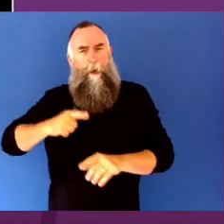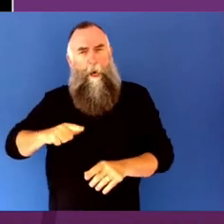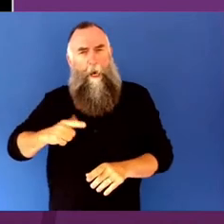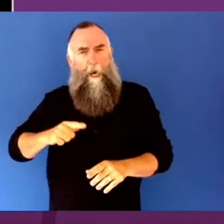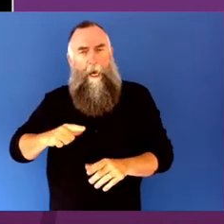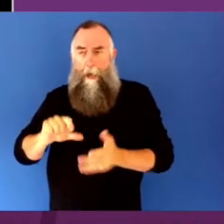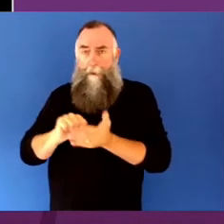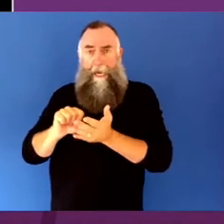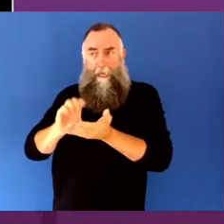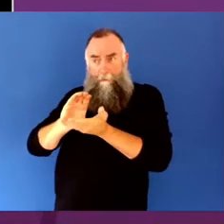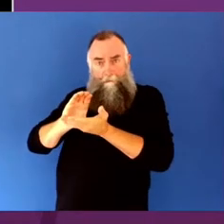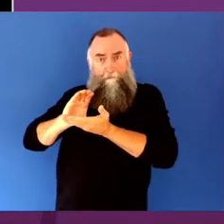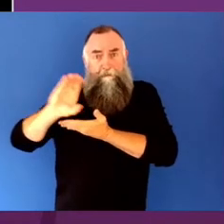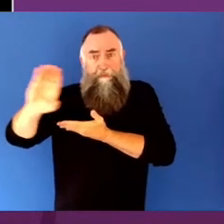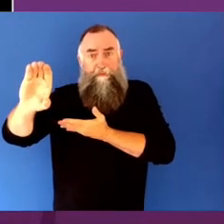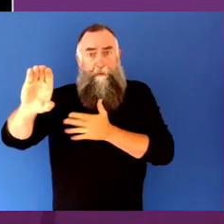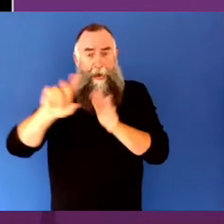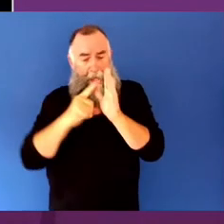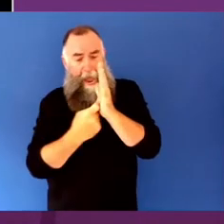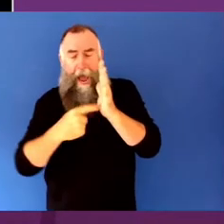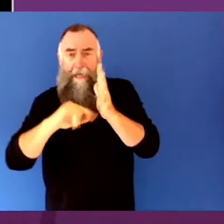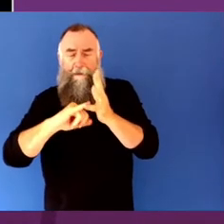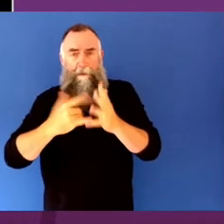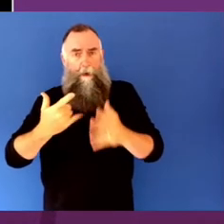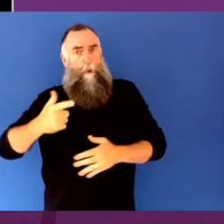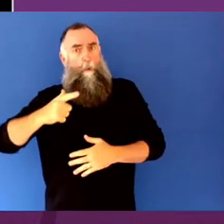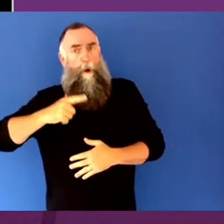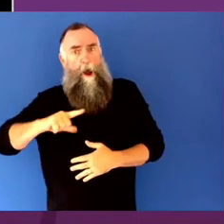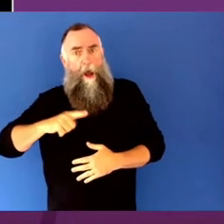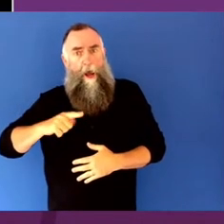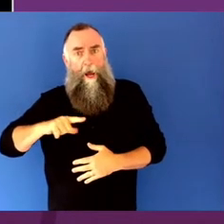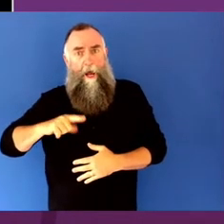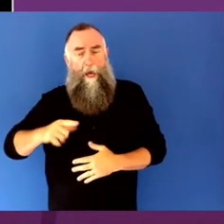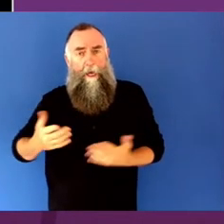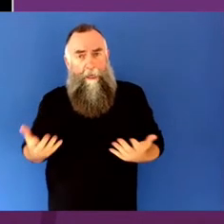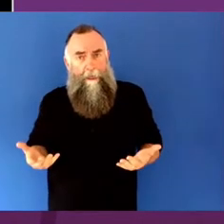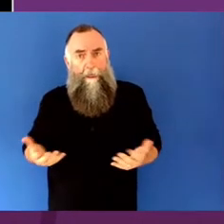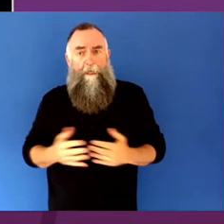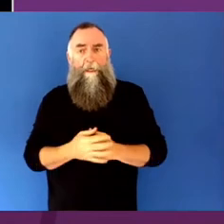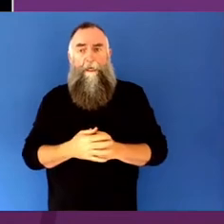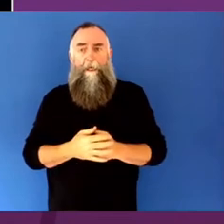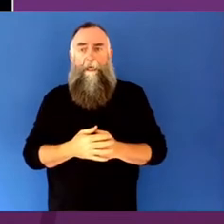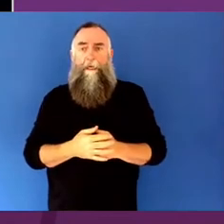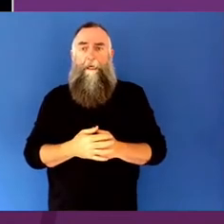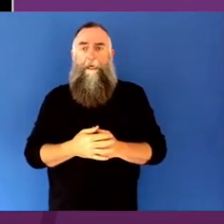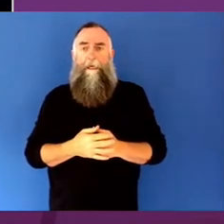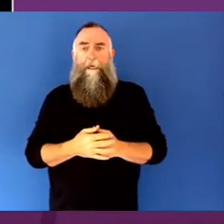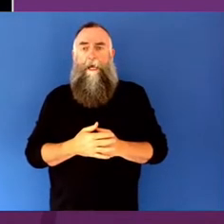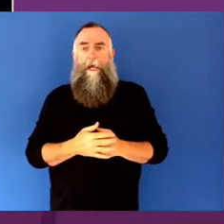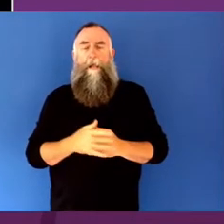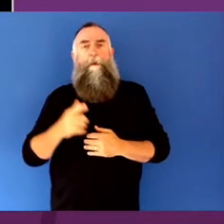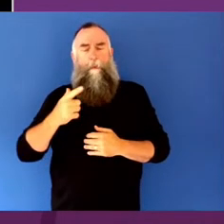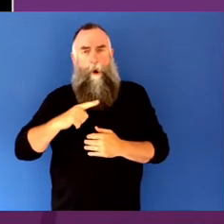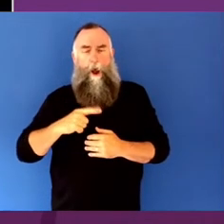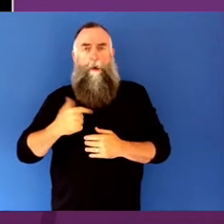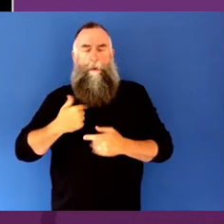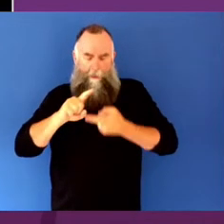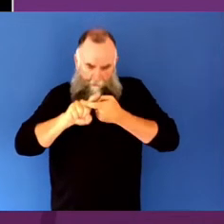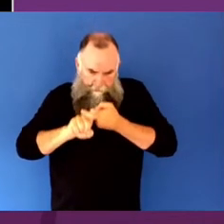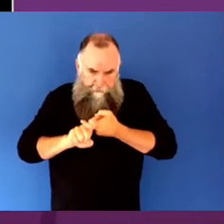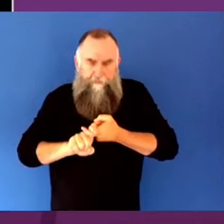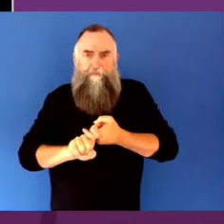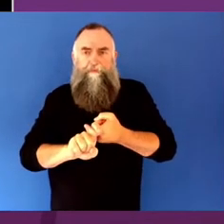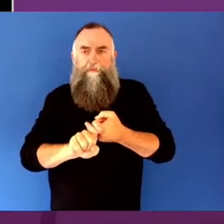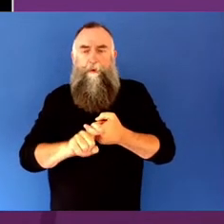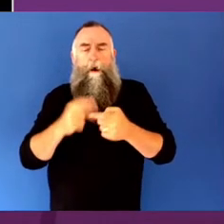arts, and why the carrying on of performance